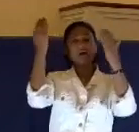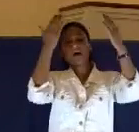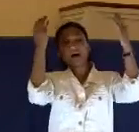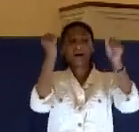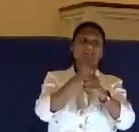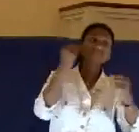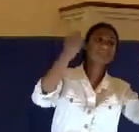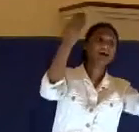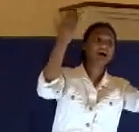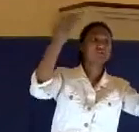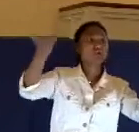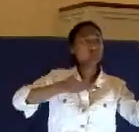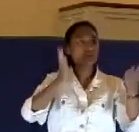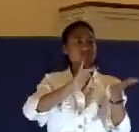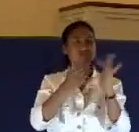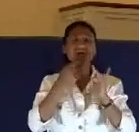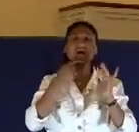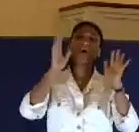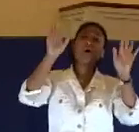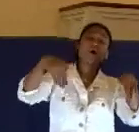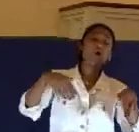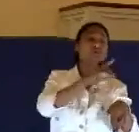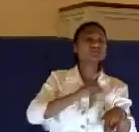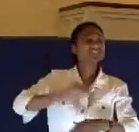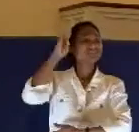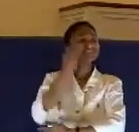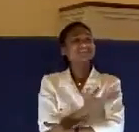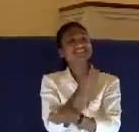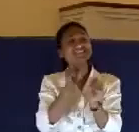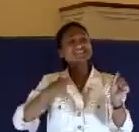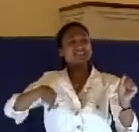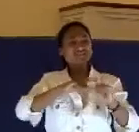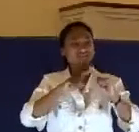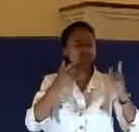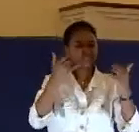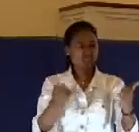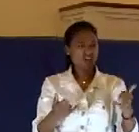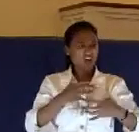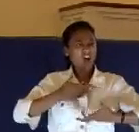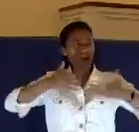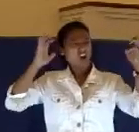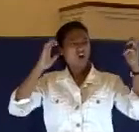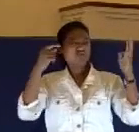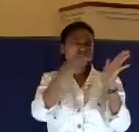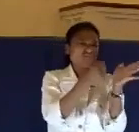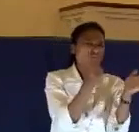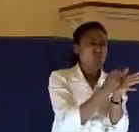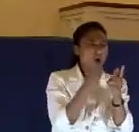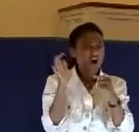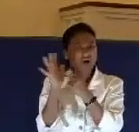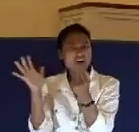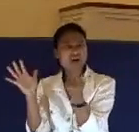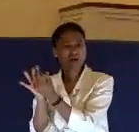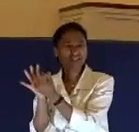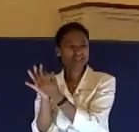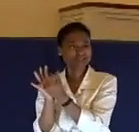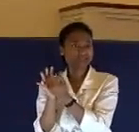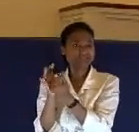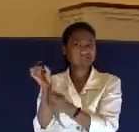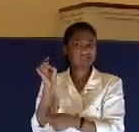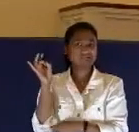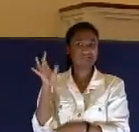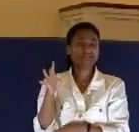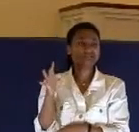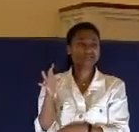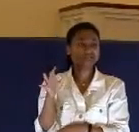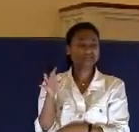son of David, save us now. But now here they are and they're saying, crucify him. And they would not be